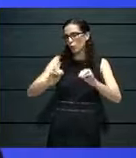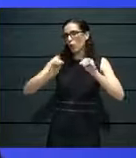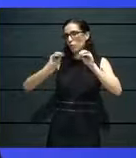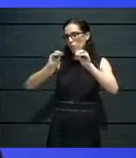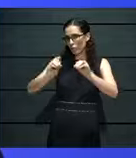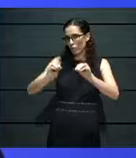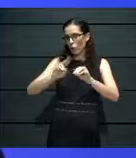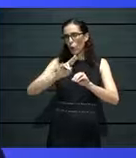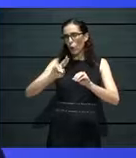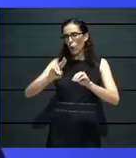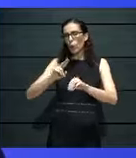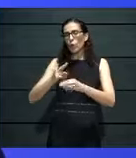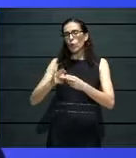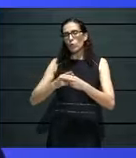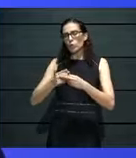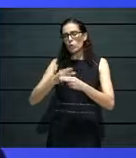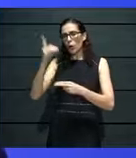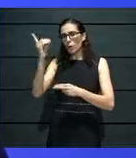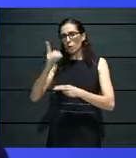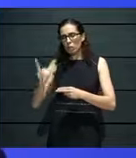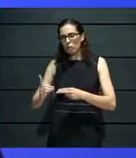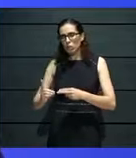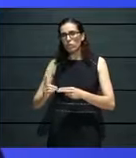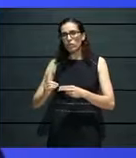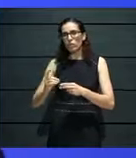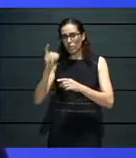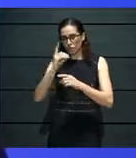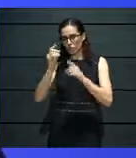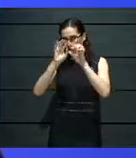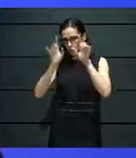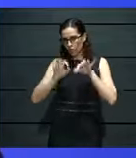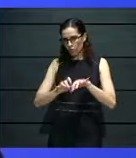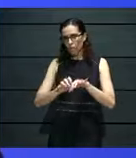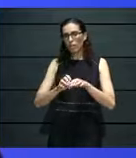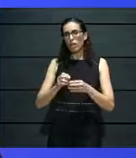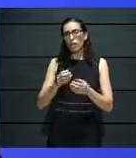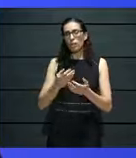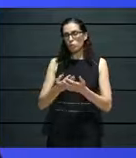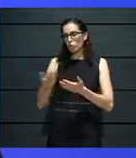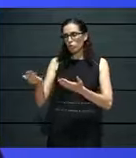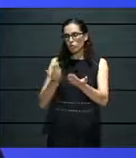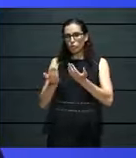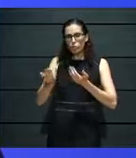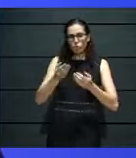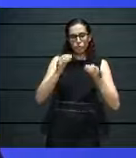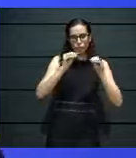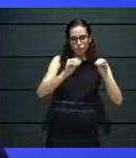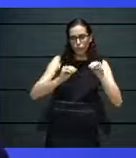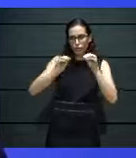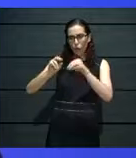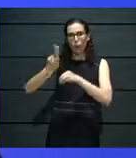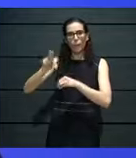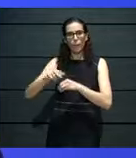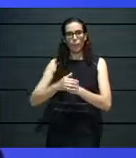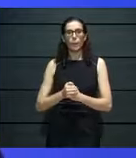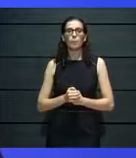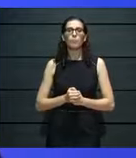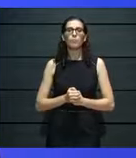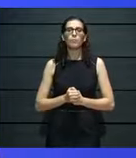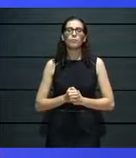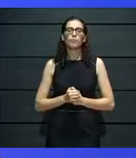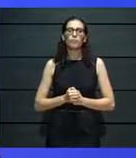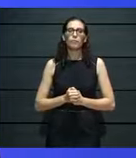use the digital sphere a lot to even recruit members in our organization and other things. Well, basically, we have,